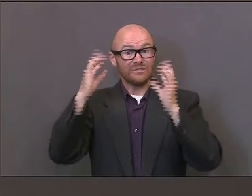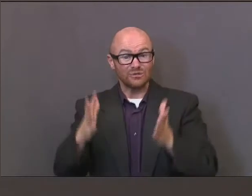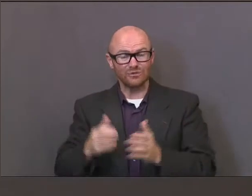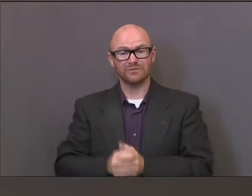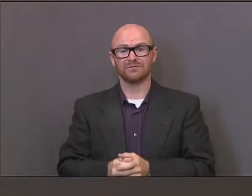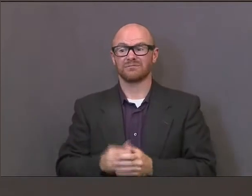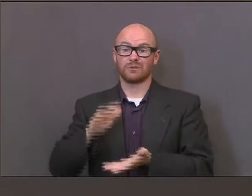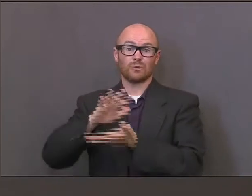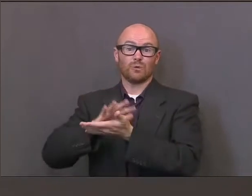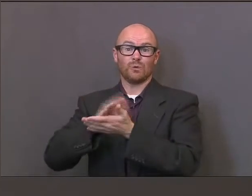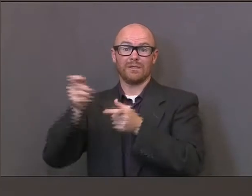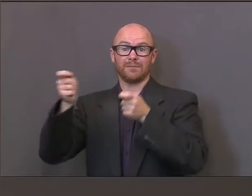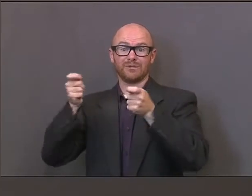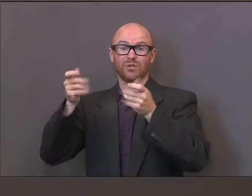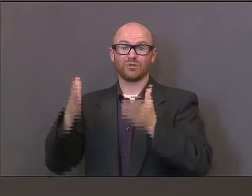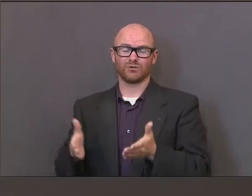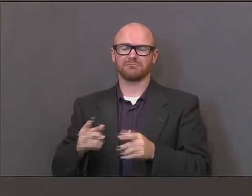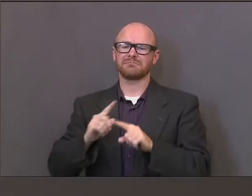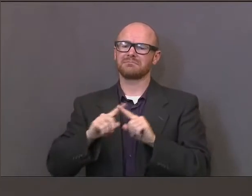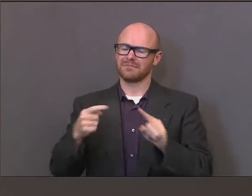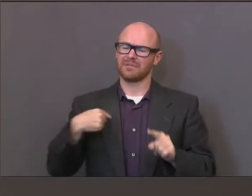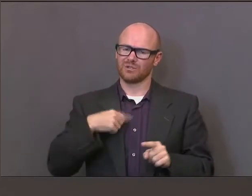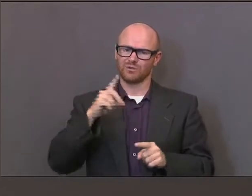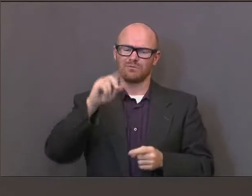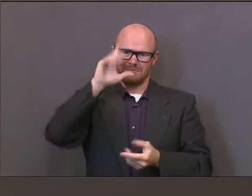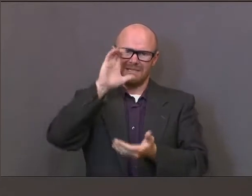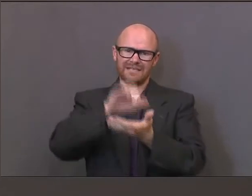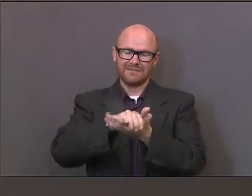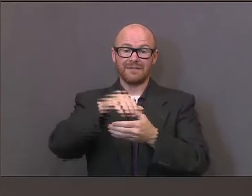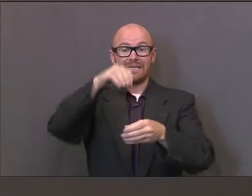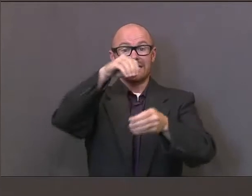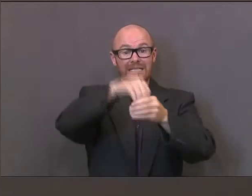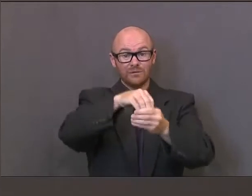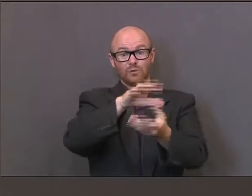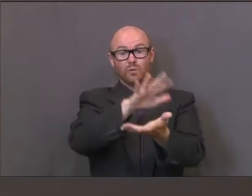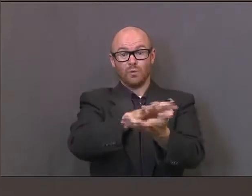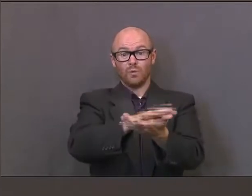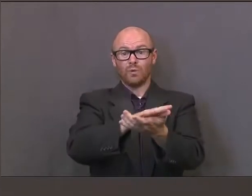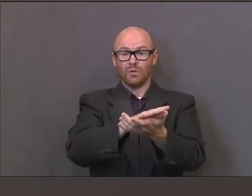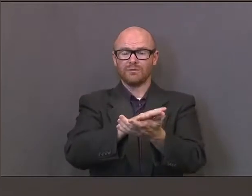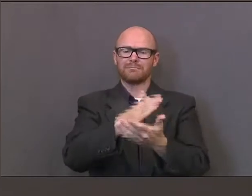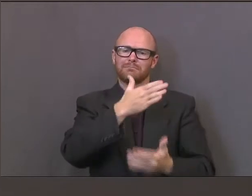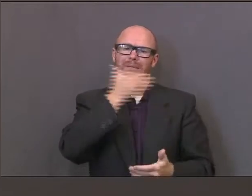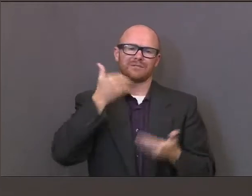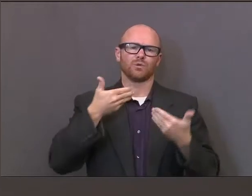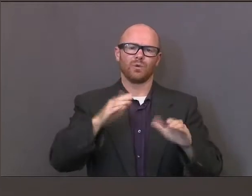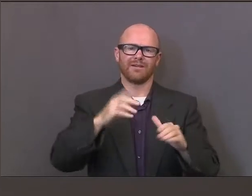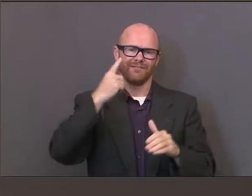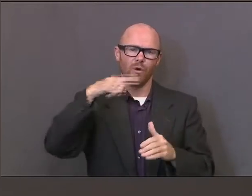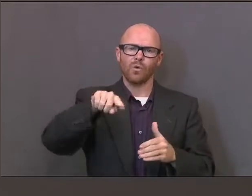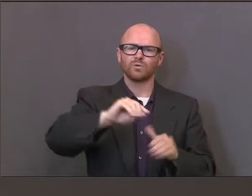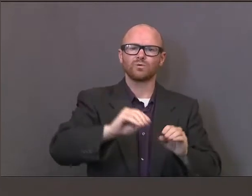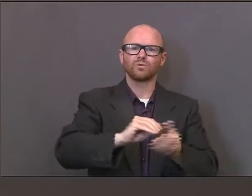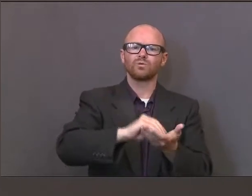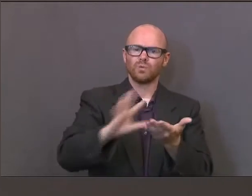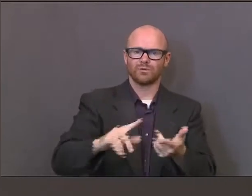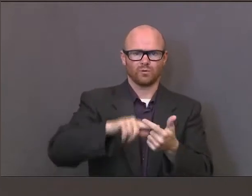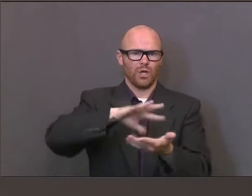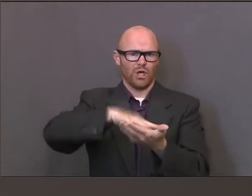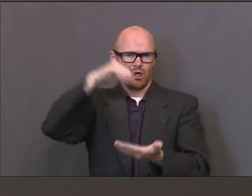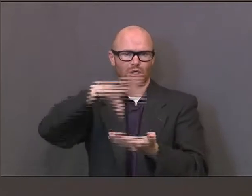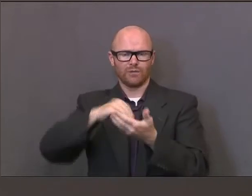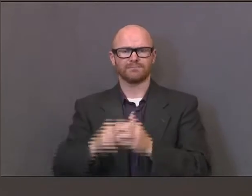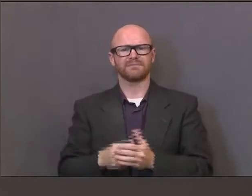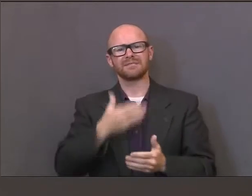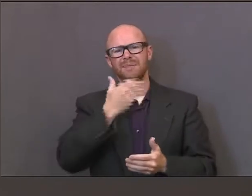but we believe in the benefits of in-person learning. And we believe that they're so important for our students that